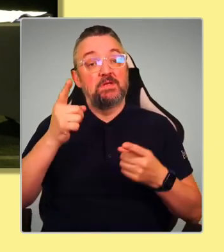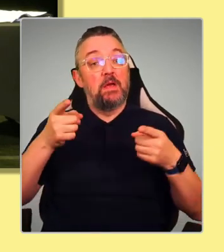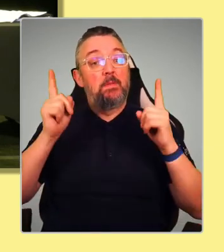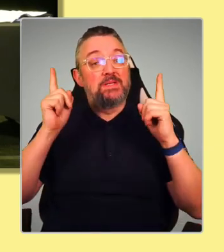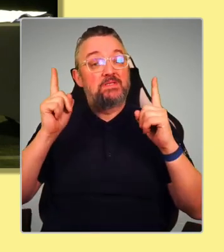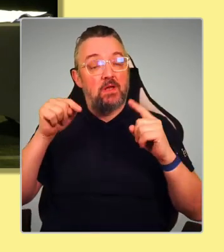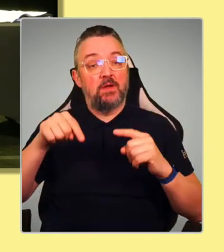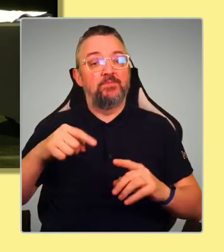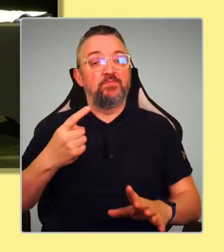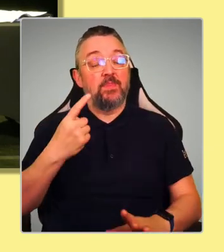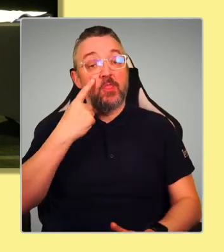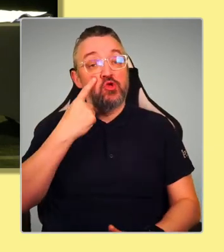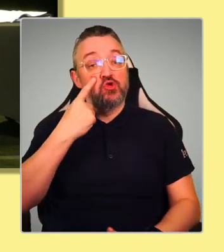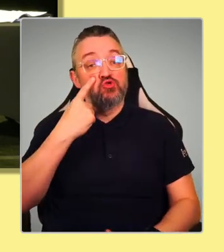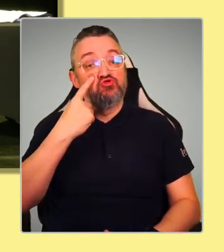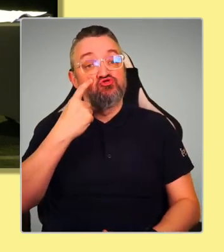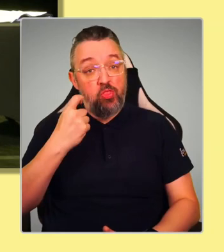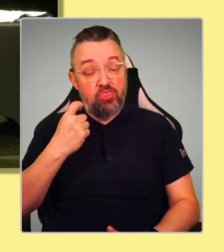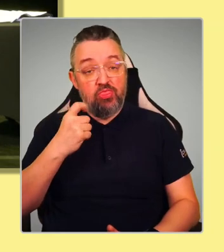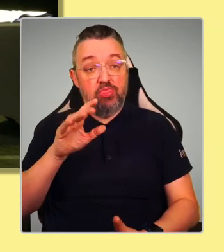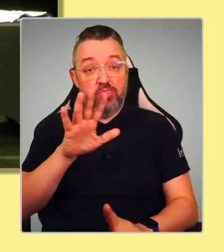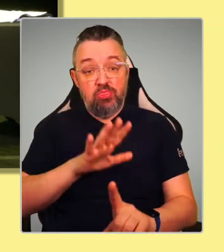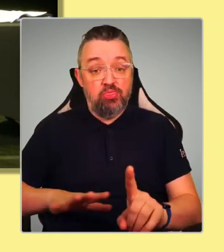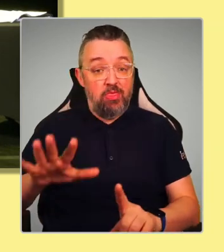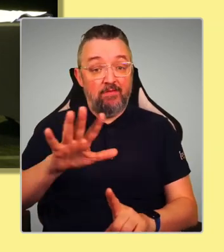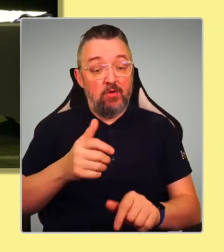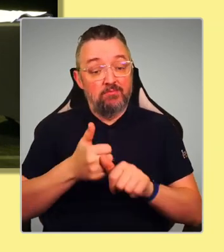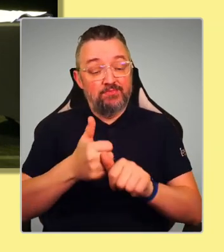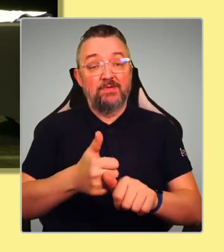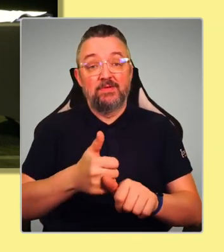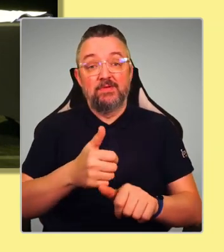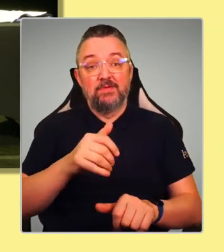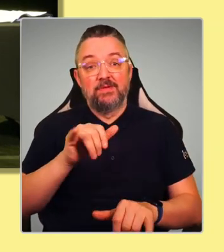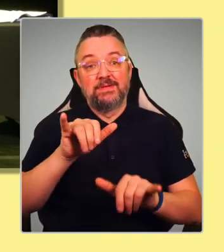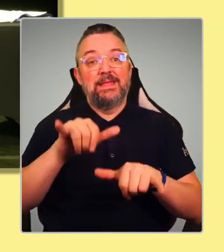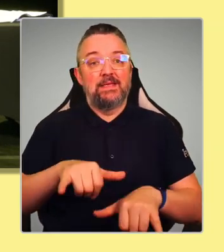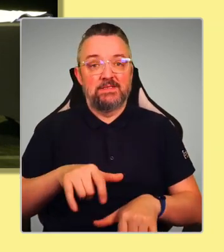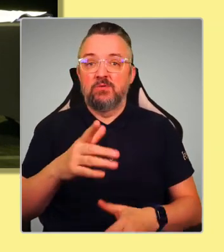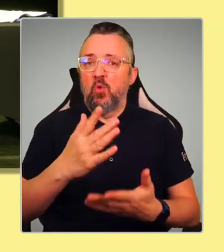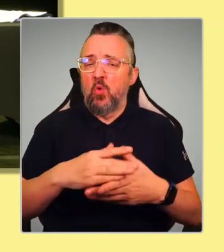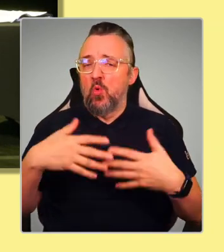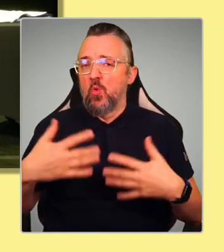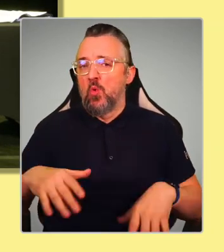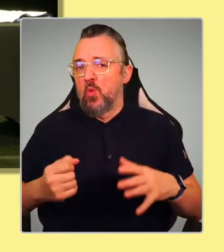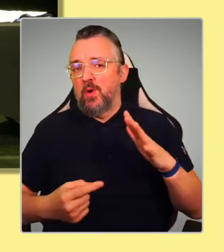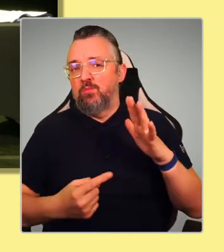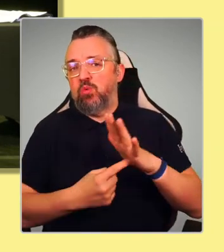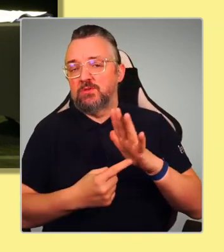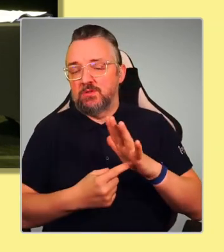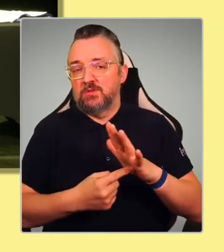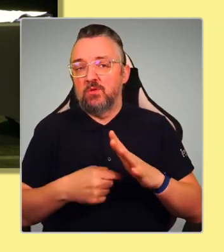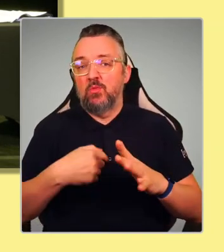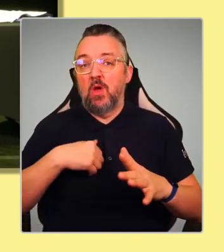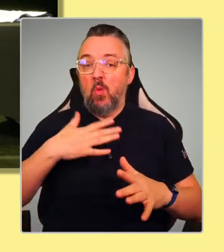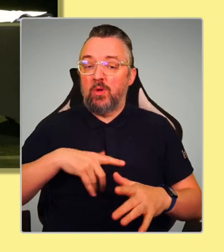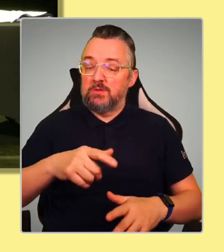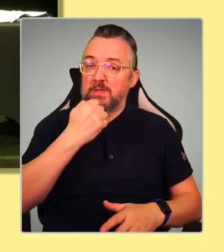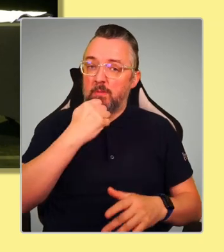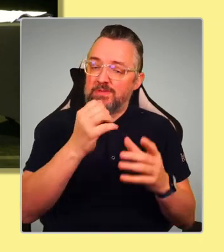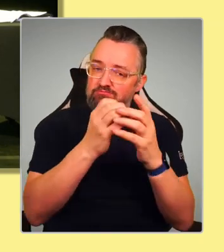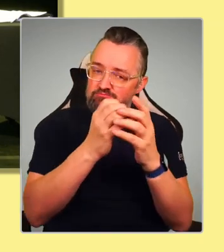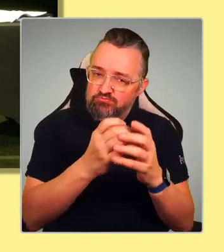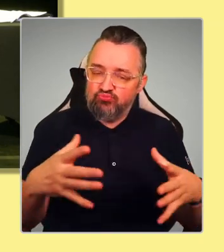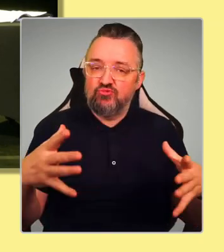for YES is very critical, and we want to increase that, and we have a